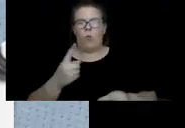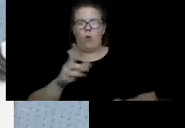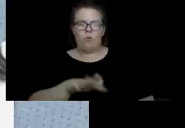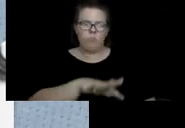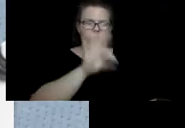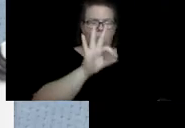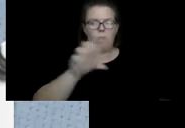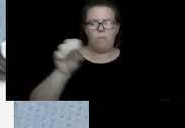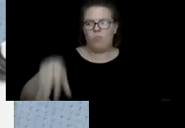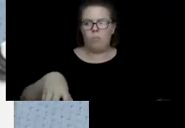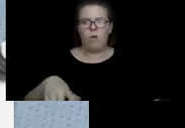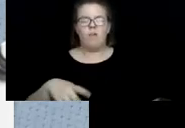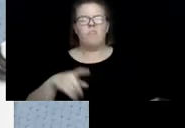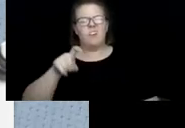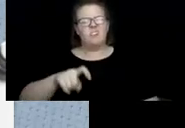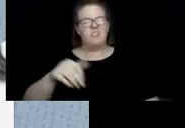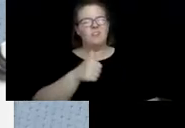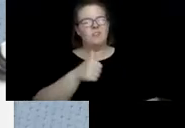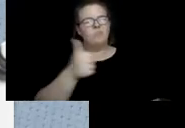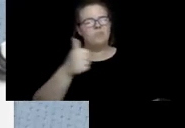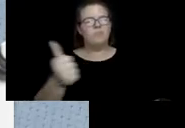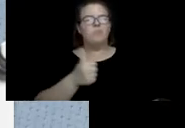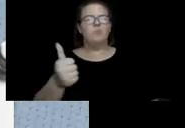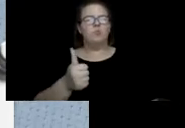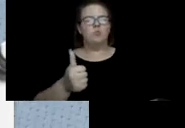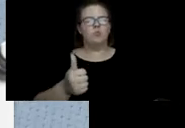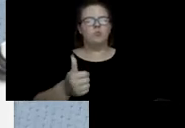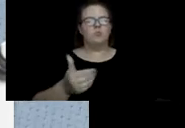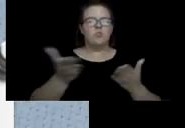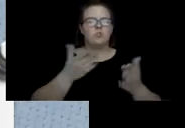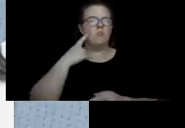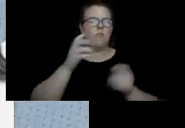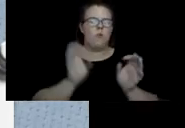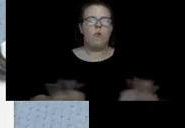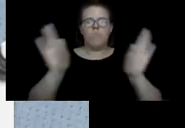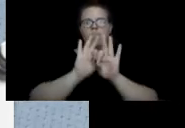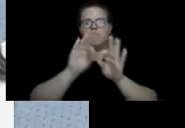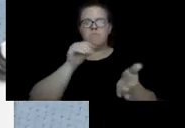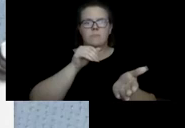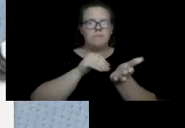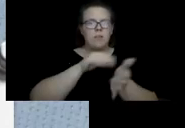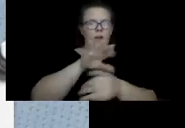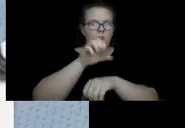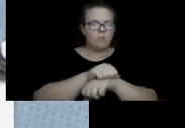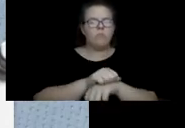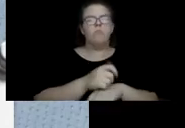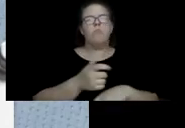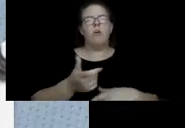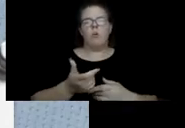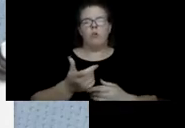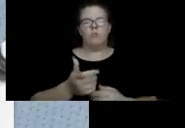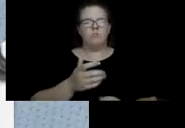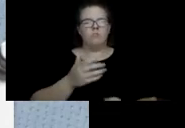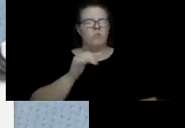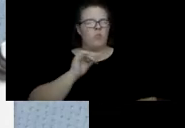have transportation services to get to where they need to go. Important doctor's office offices and things that we do, um, on a regular basis.